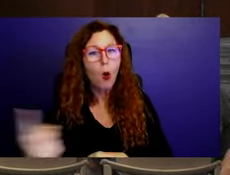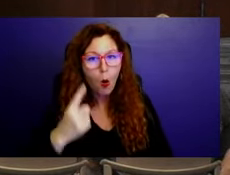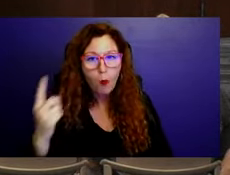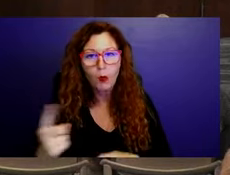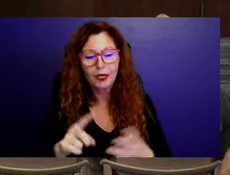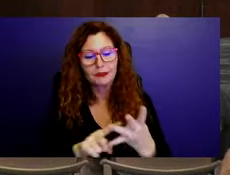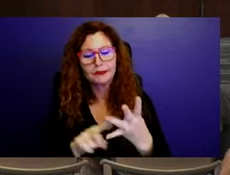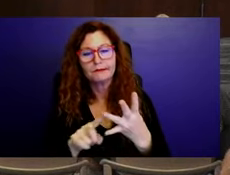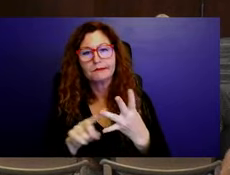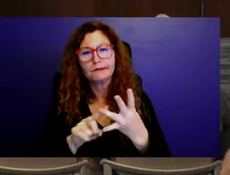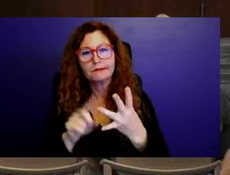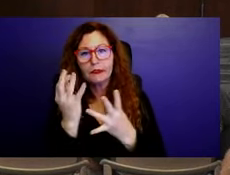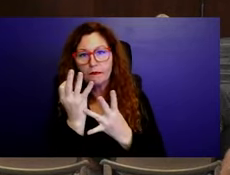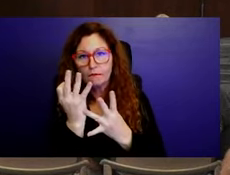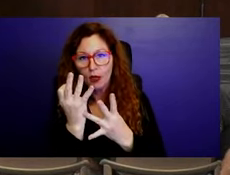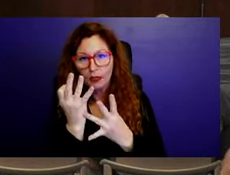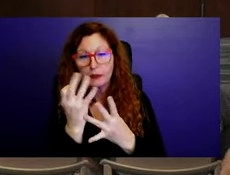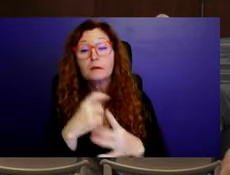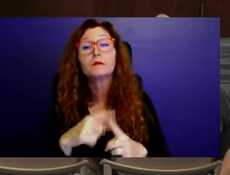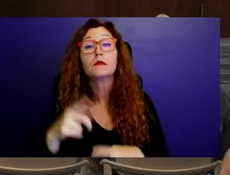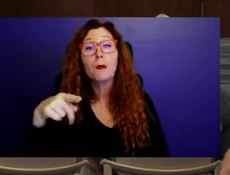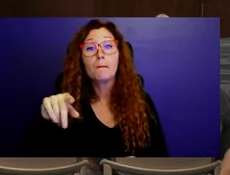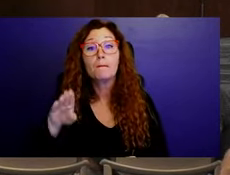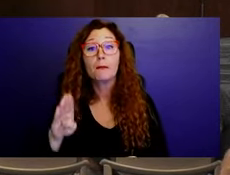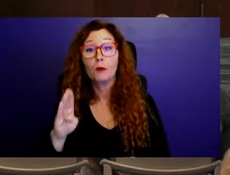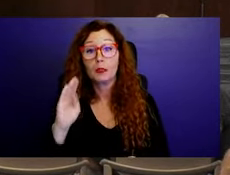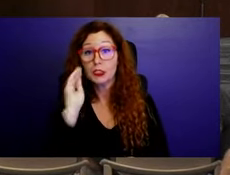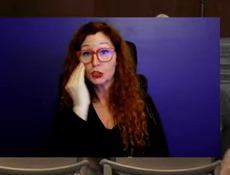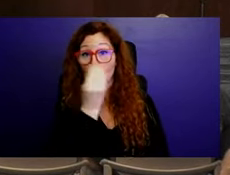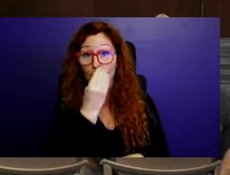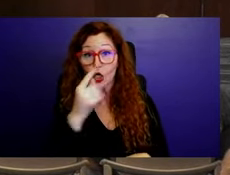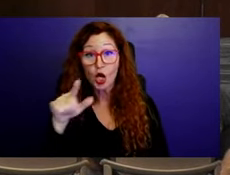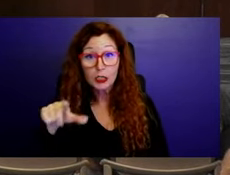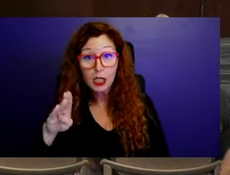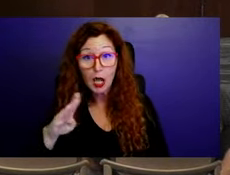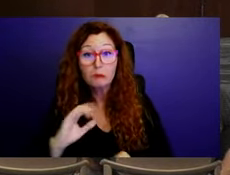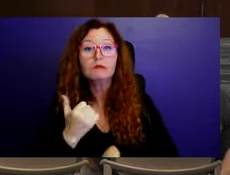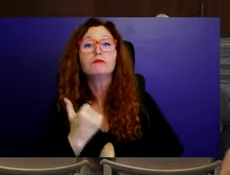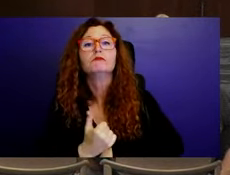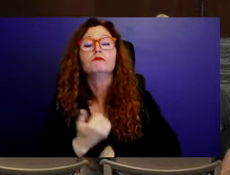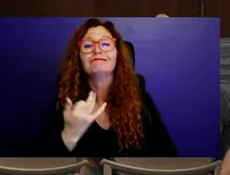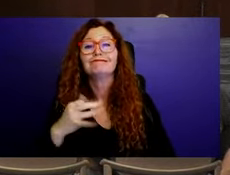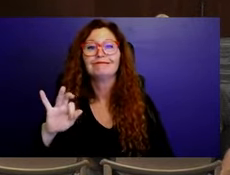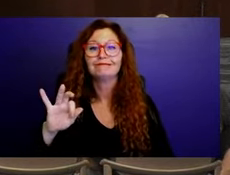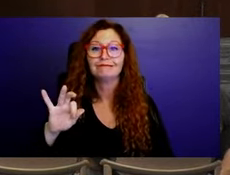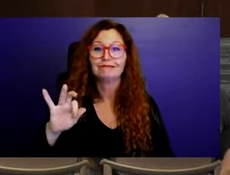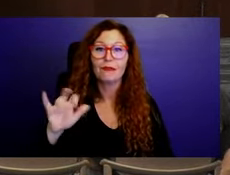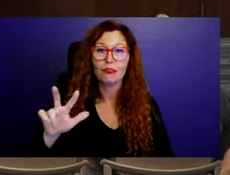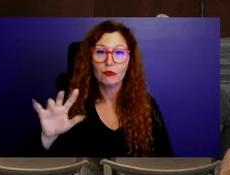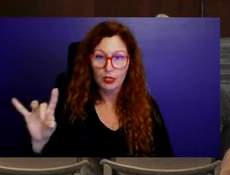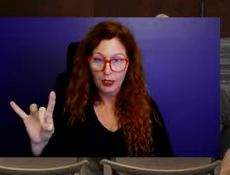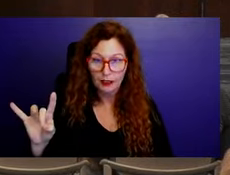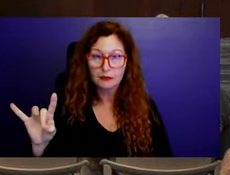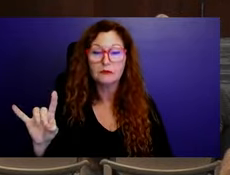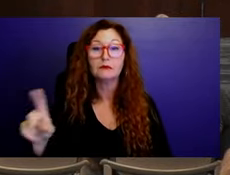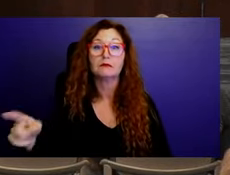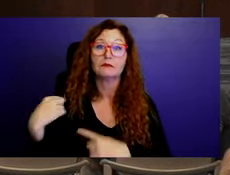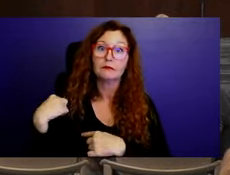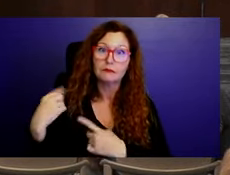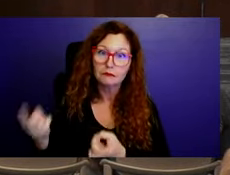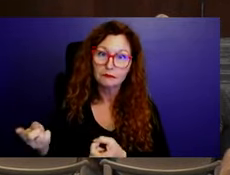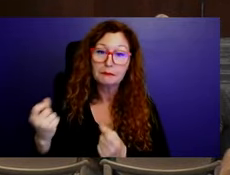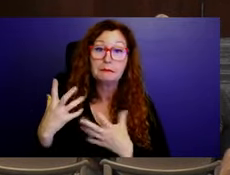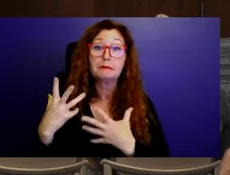Boyne Beach Garden Club was formed in 1938 and has been a member of the Florida Federation of Garden Clubs for many years, has celebrated